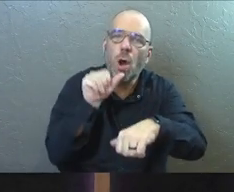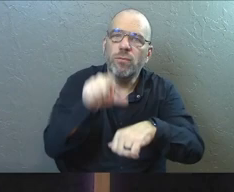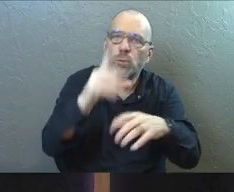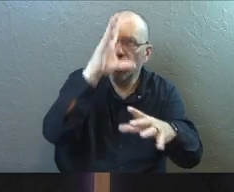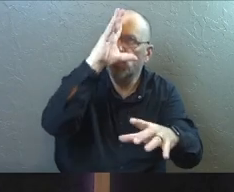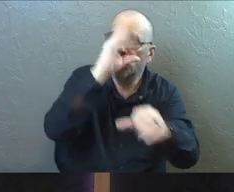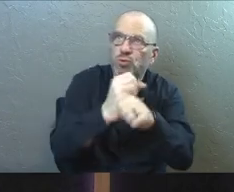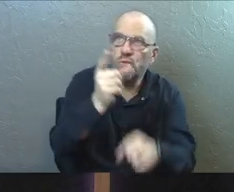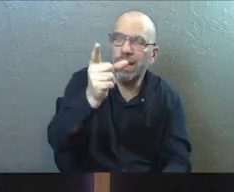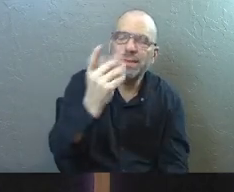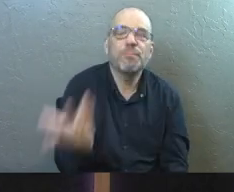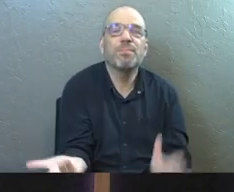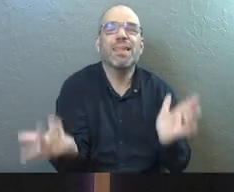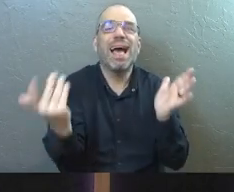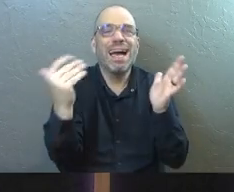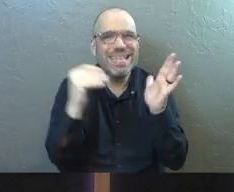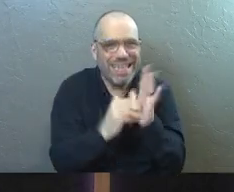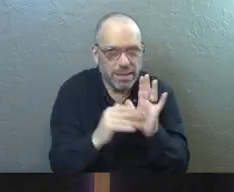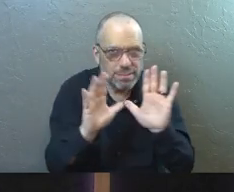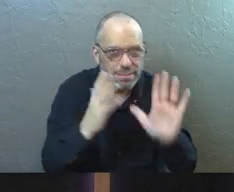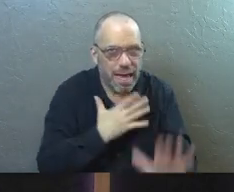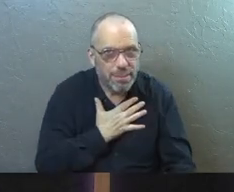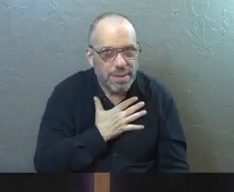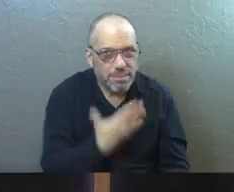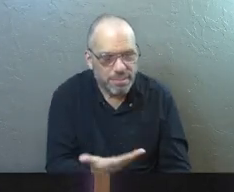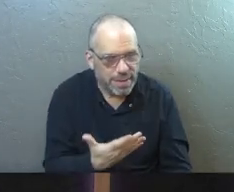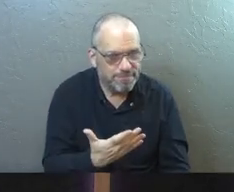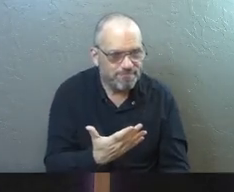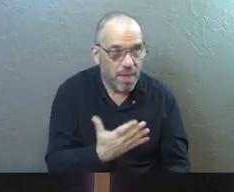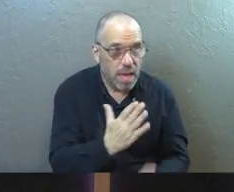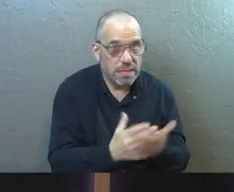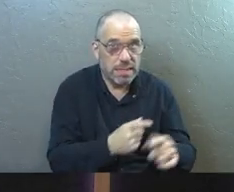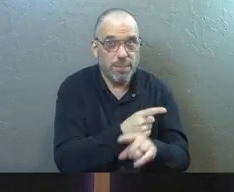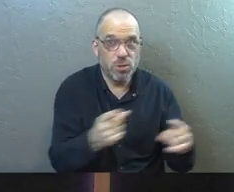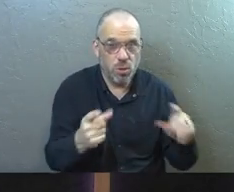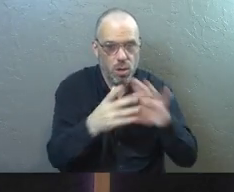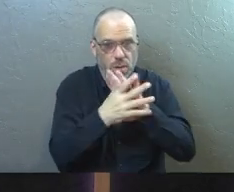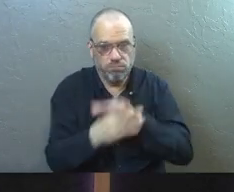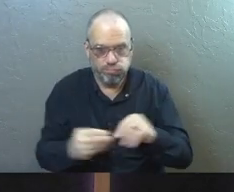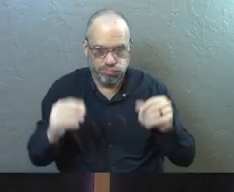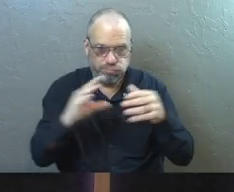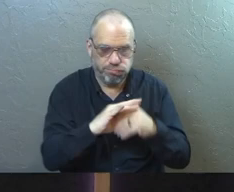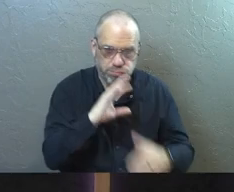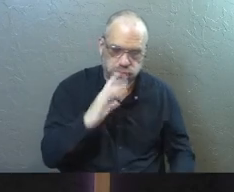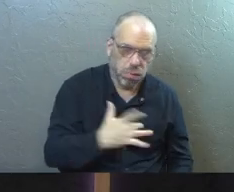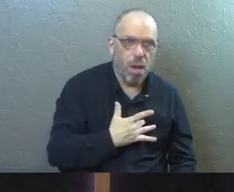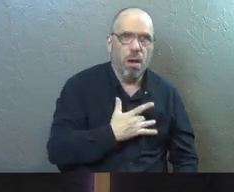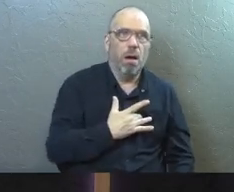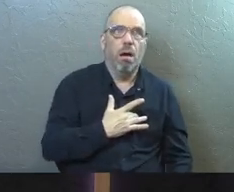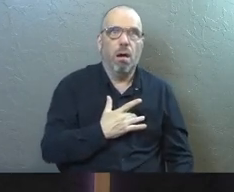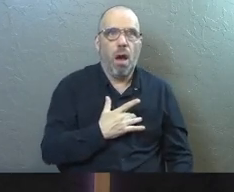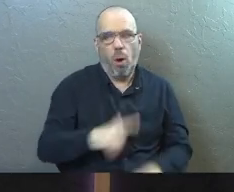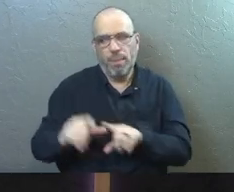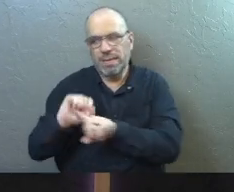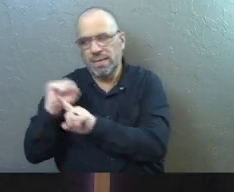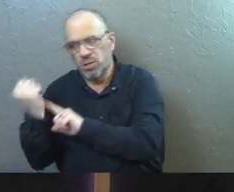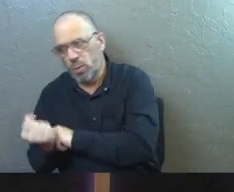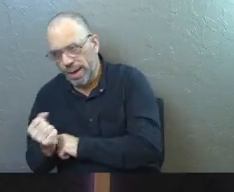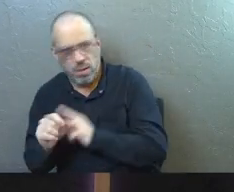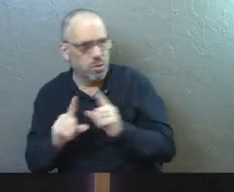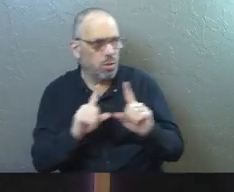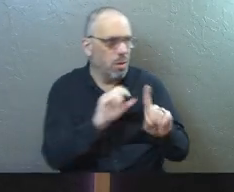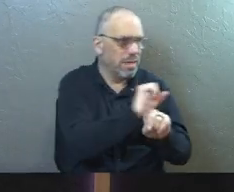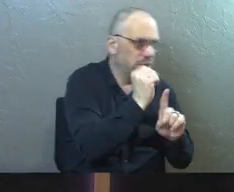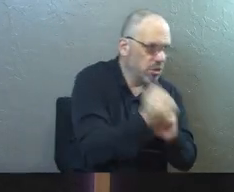And again, I'll admit for some of you, stories have opened up in your heart and you're like, but there was this tragedy over